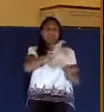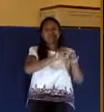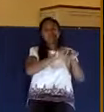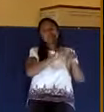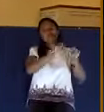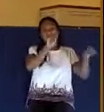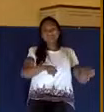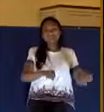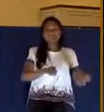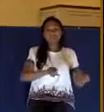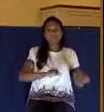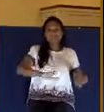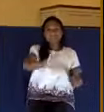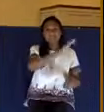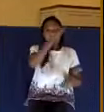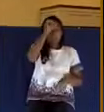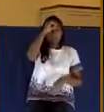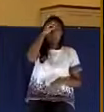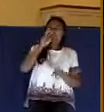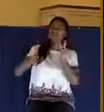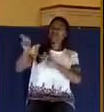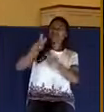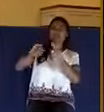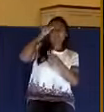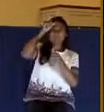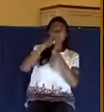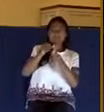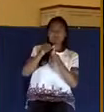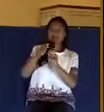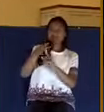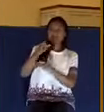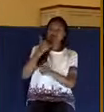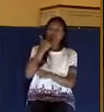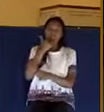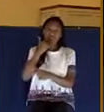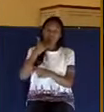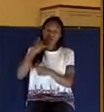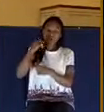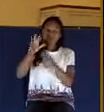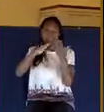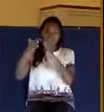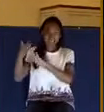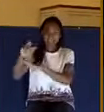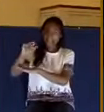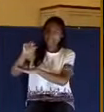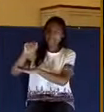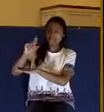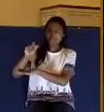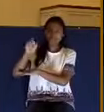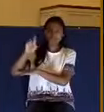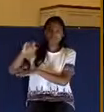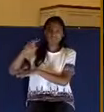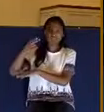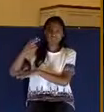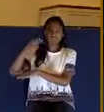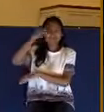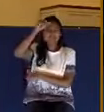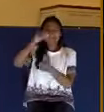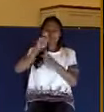He came from the wrong city. Remember, he came from Nazareth. Remember what they said at one point, can any good thing come from Nazareth?